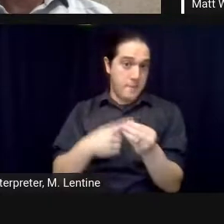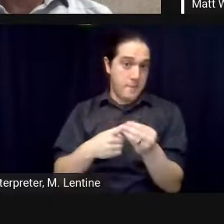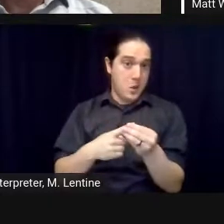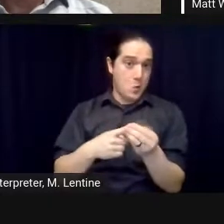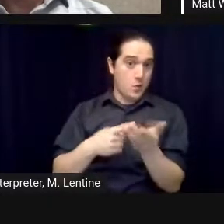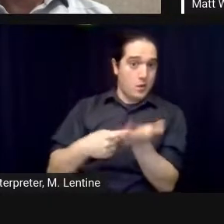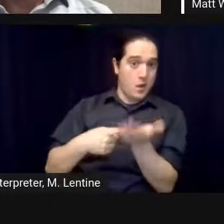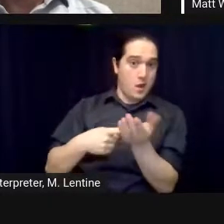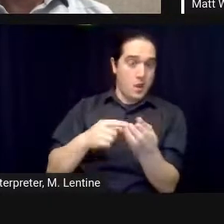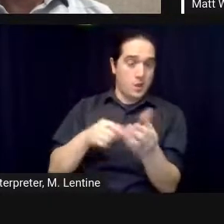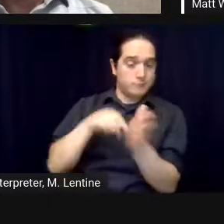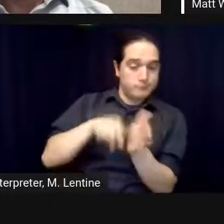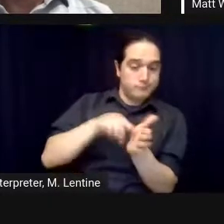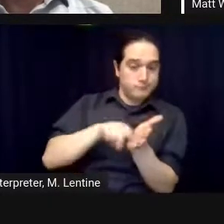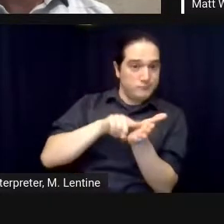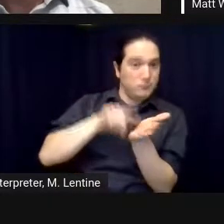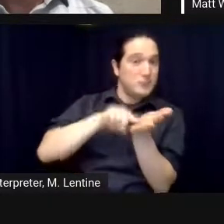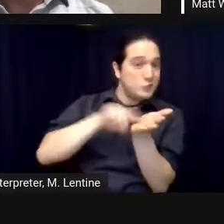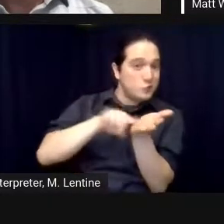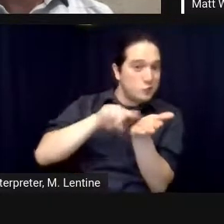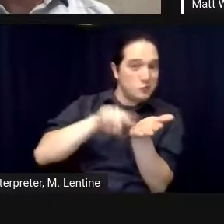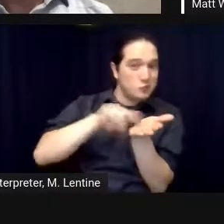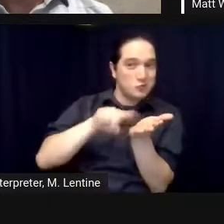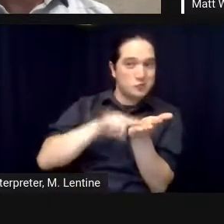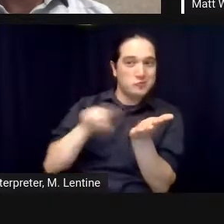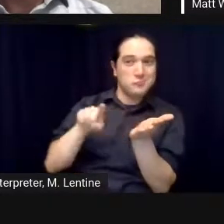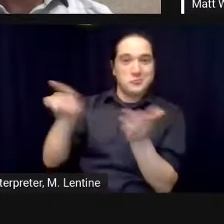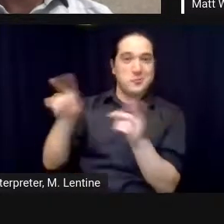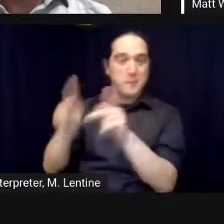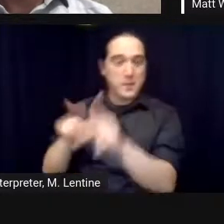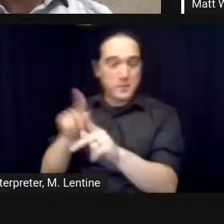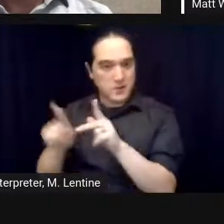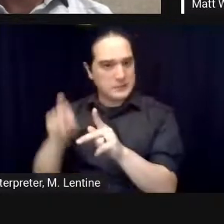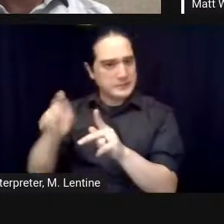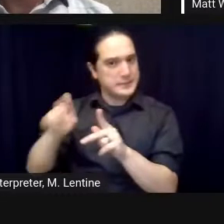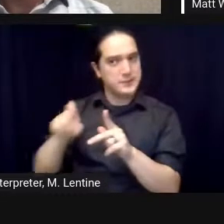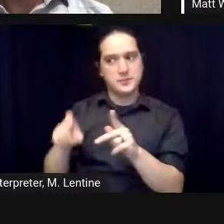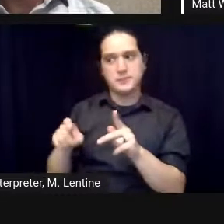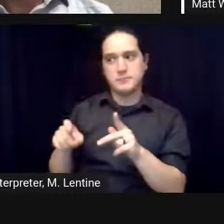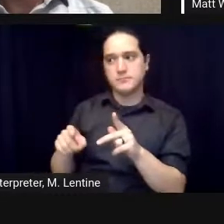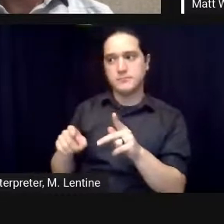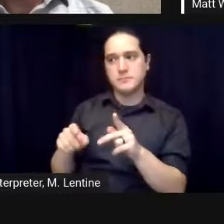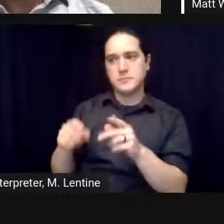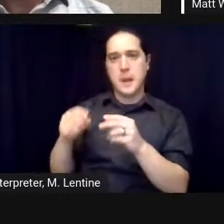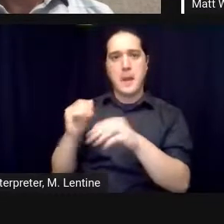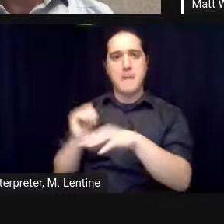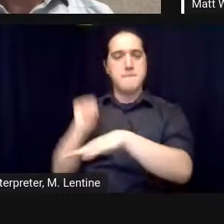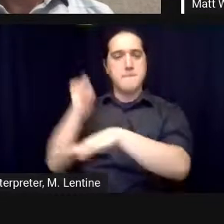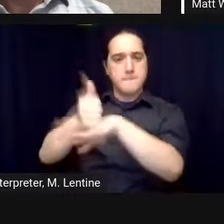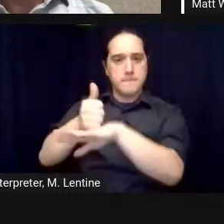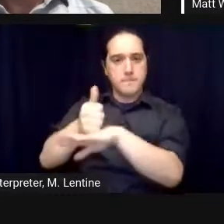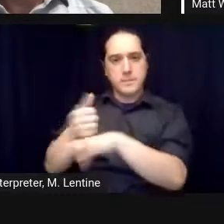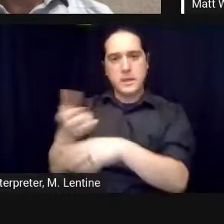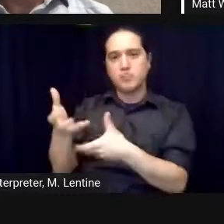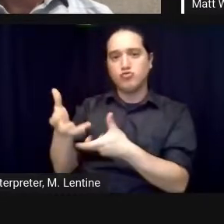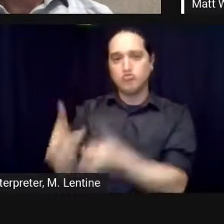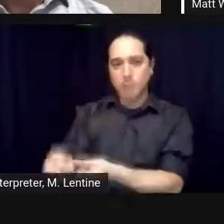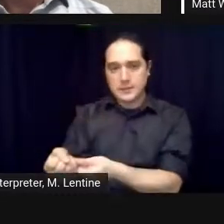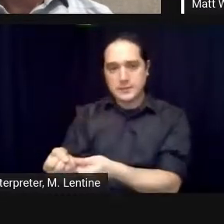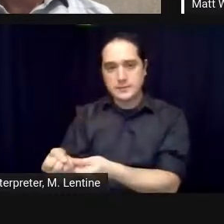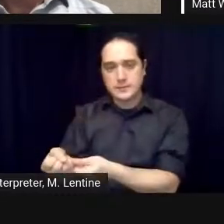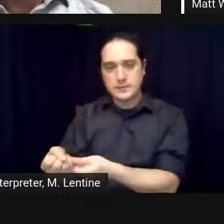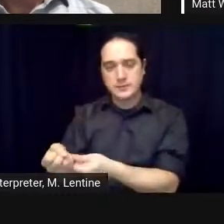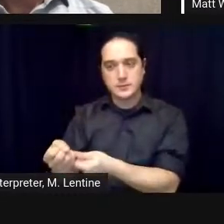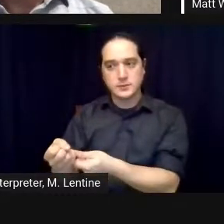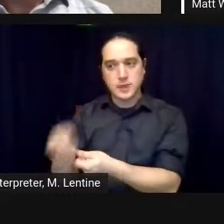some time to gain their trust and and give us access one of the other huge challenges is there was 600 hours of material which we needed